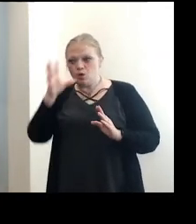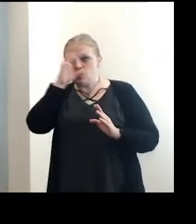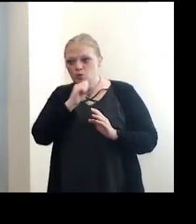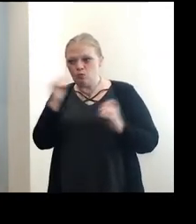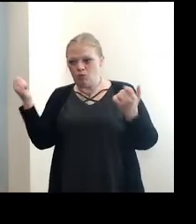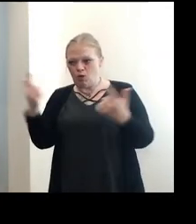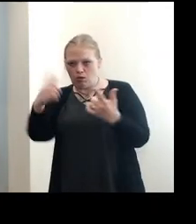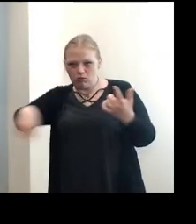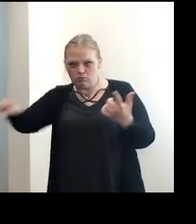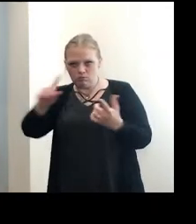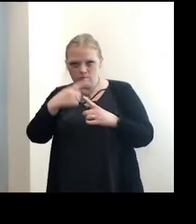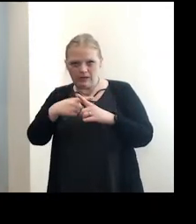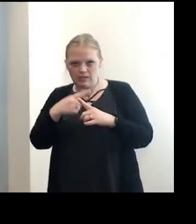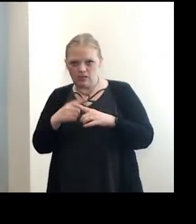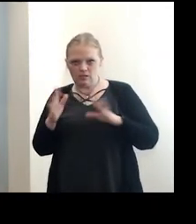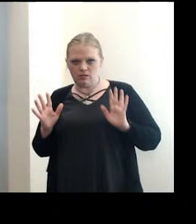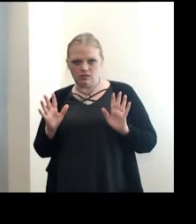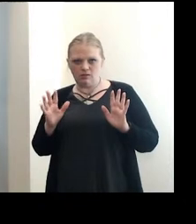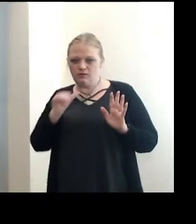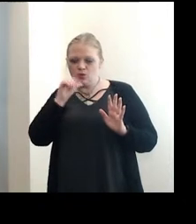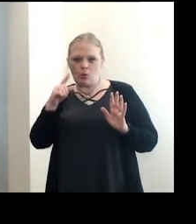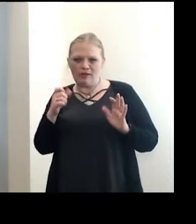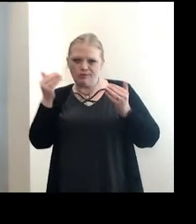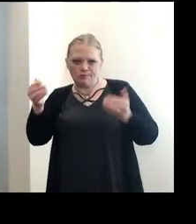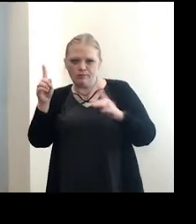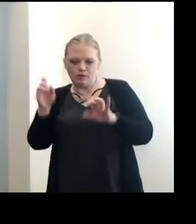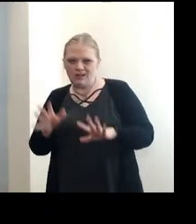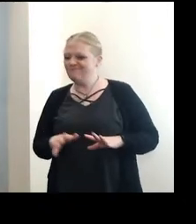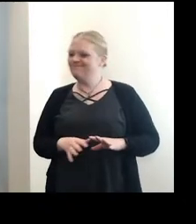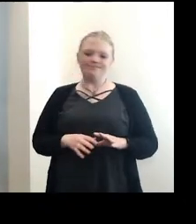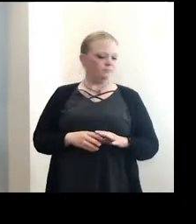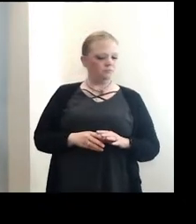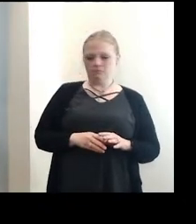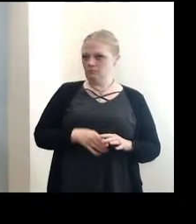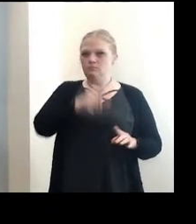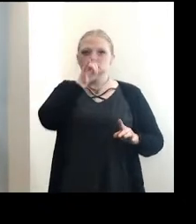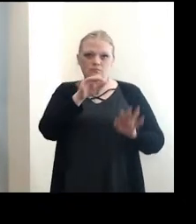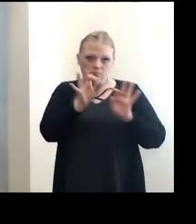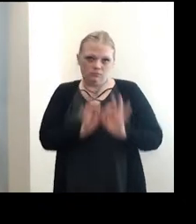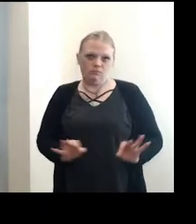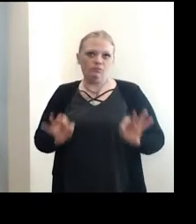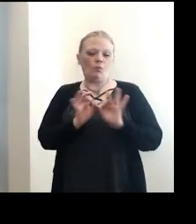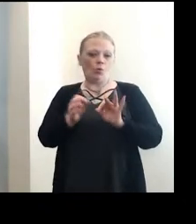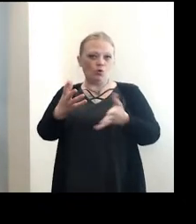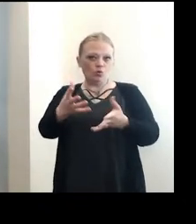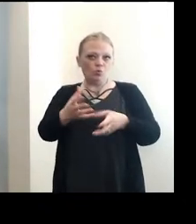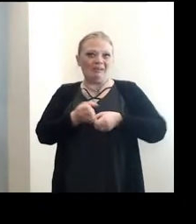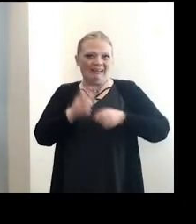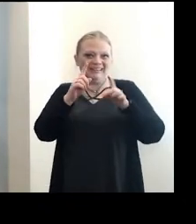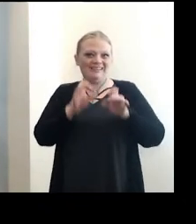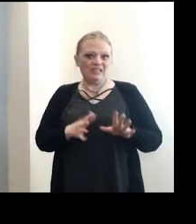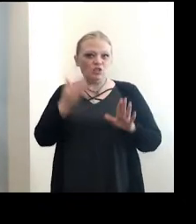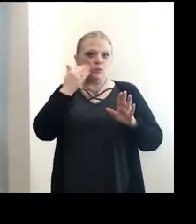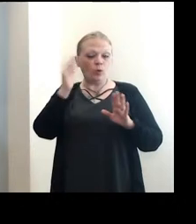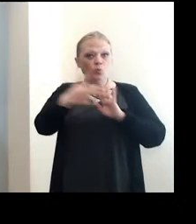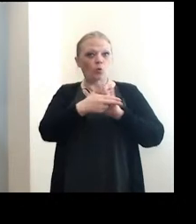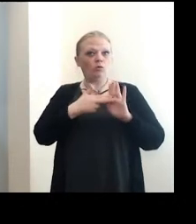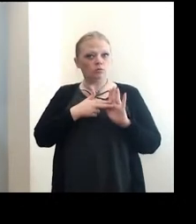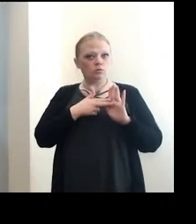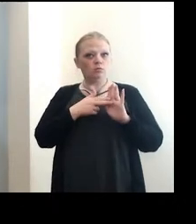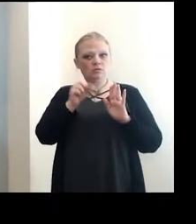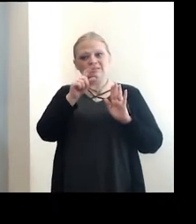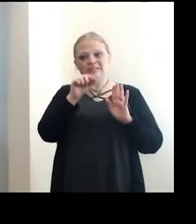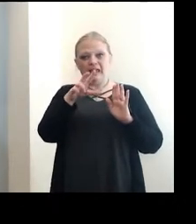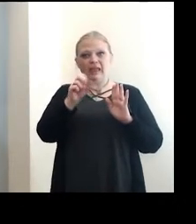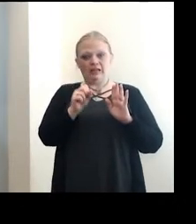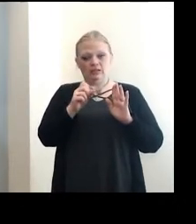everybody's positive and don't bother testing. But as I mentioned earlier, it's really important to get tested so we know what your status is and we